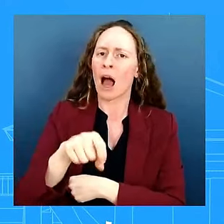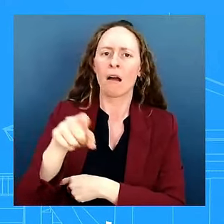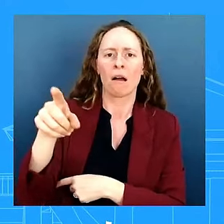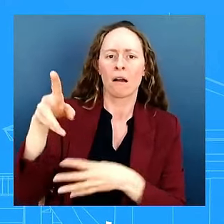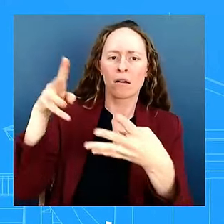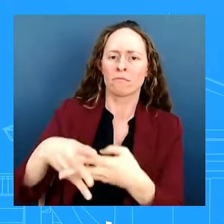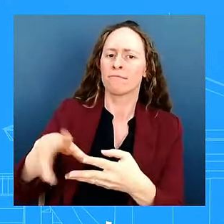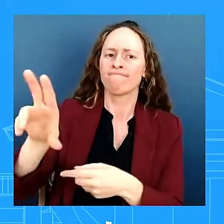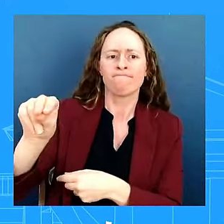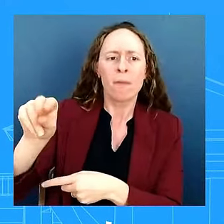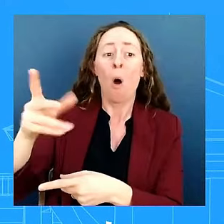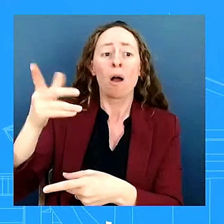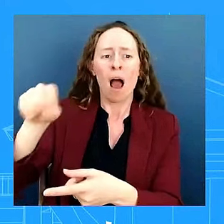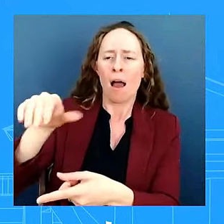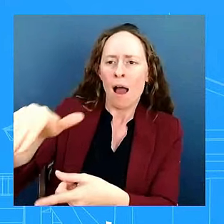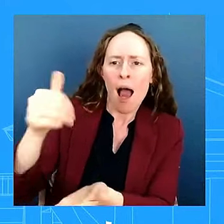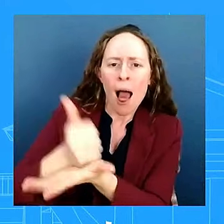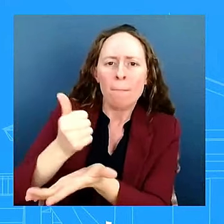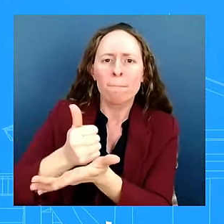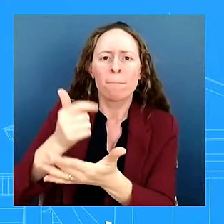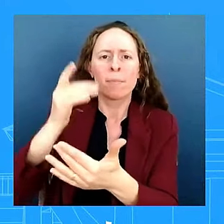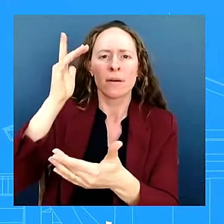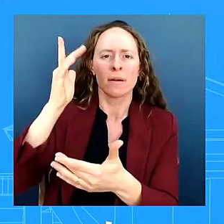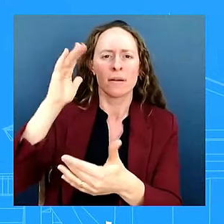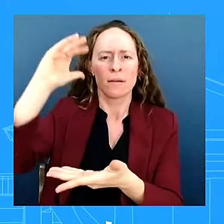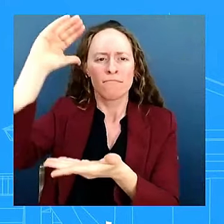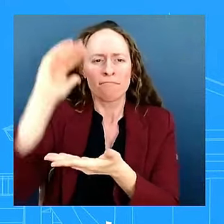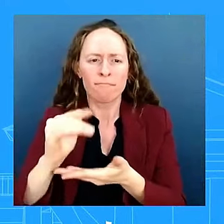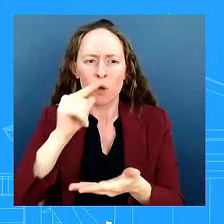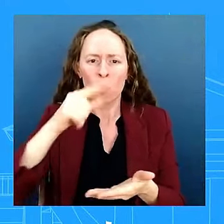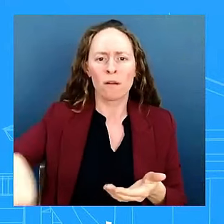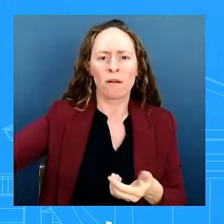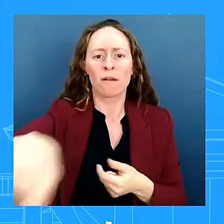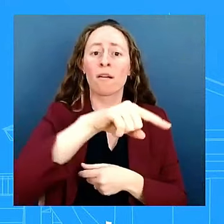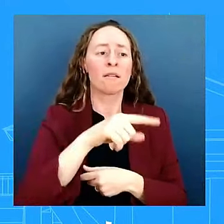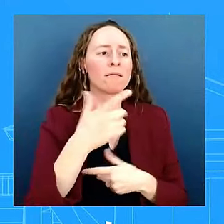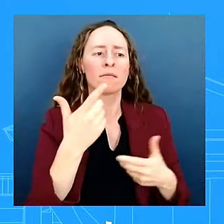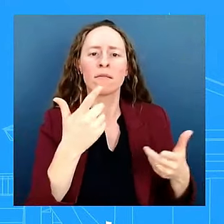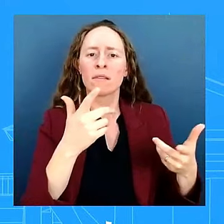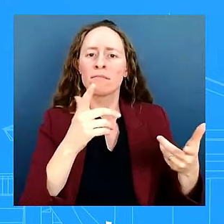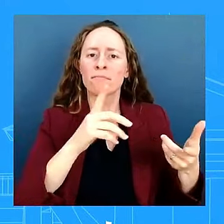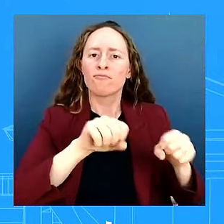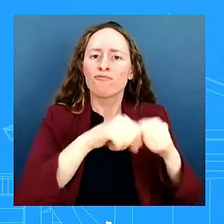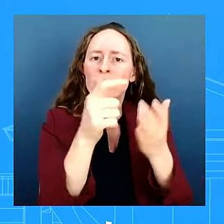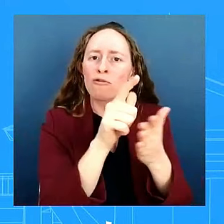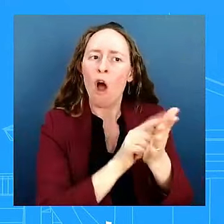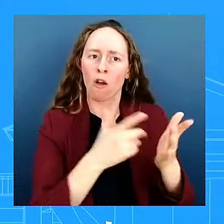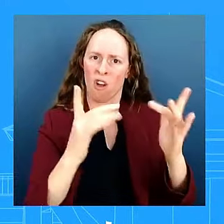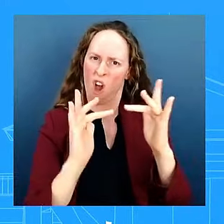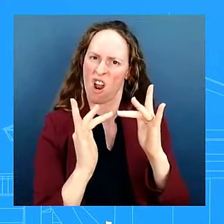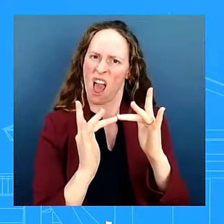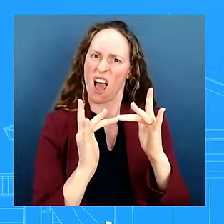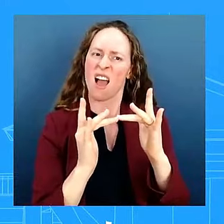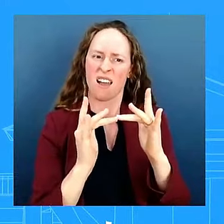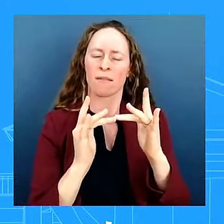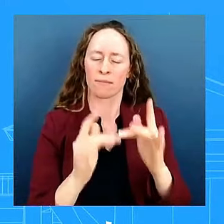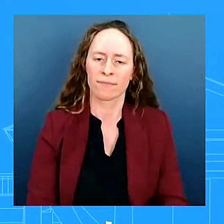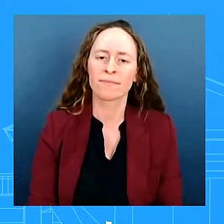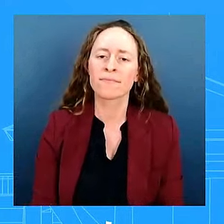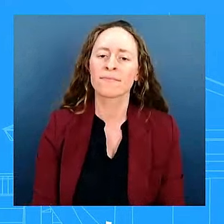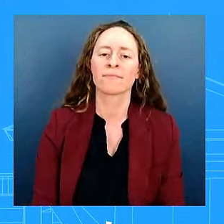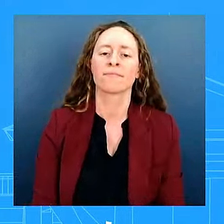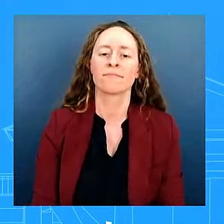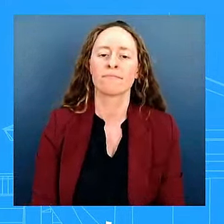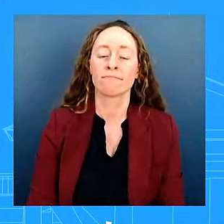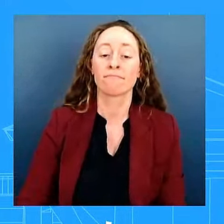cyber crimes new private sector commitments to take on the non-consensual sharing